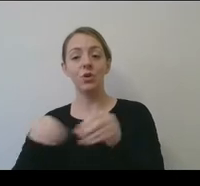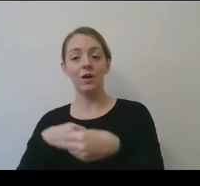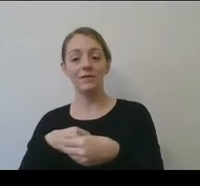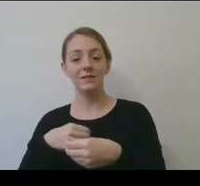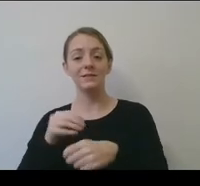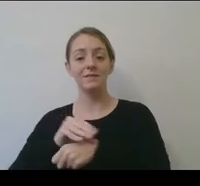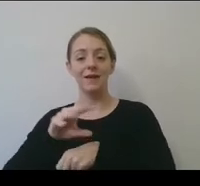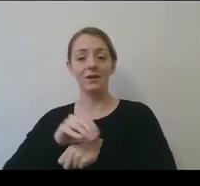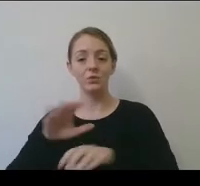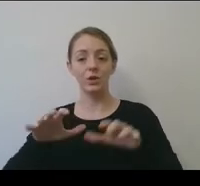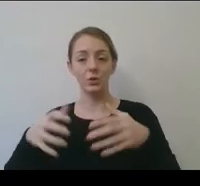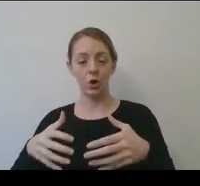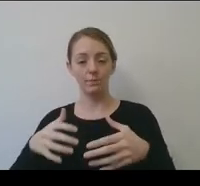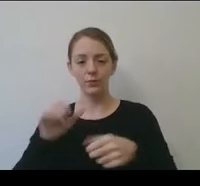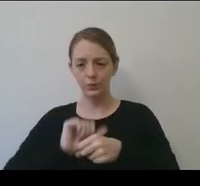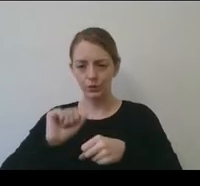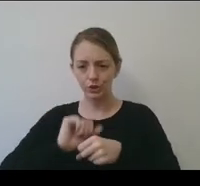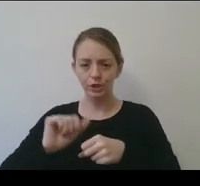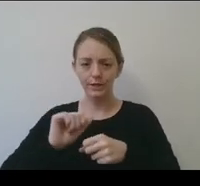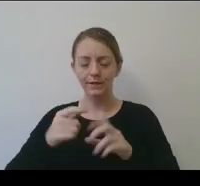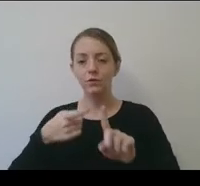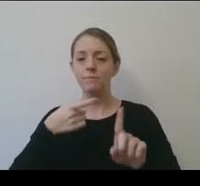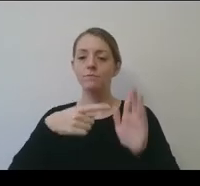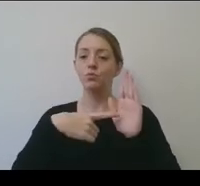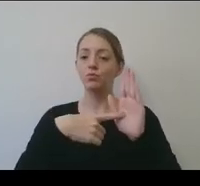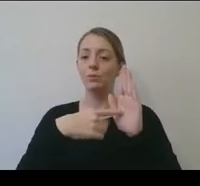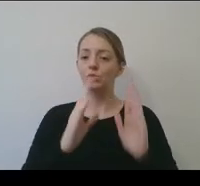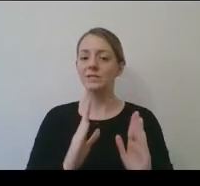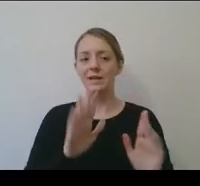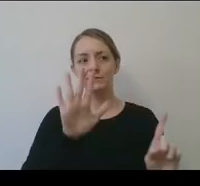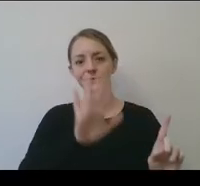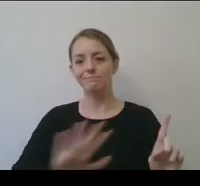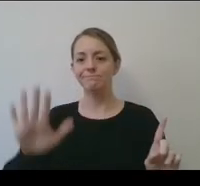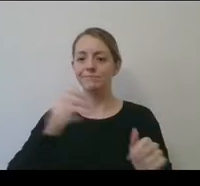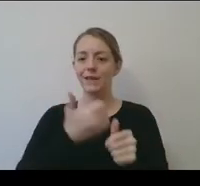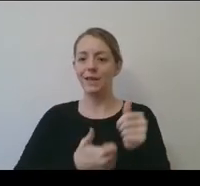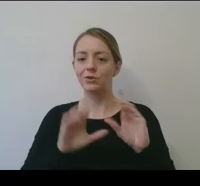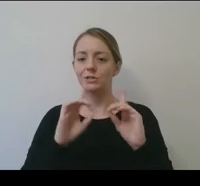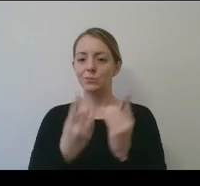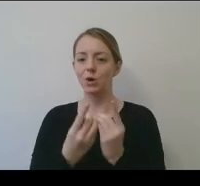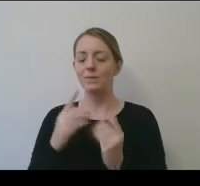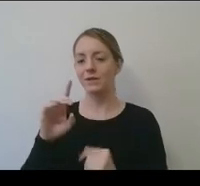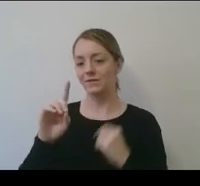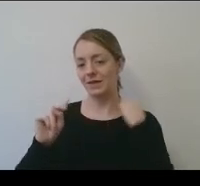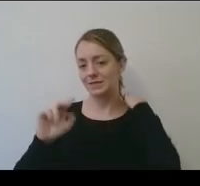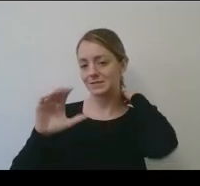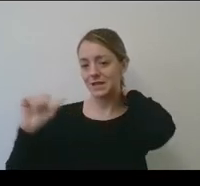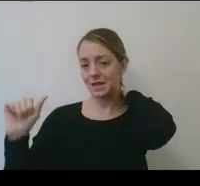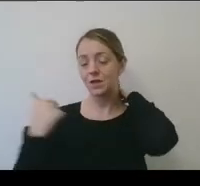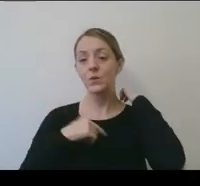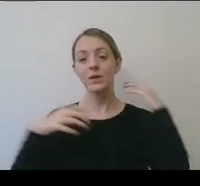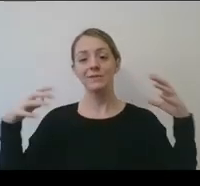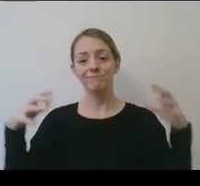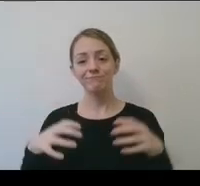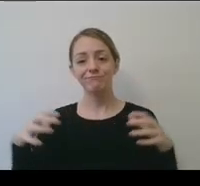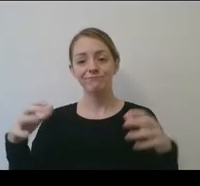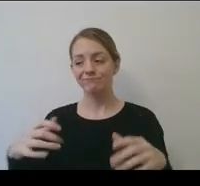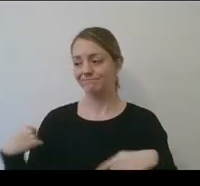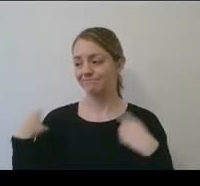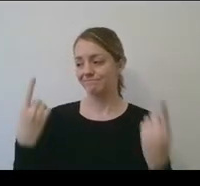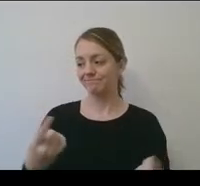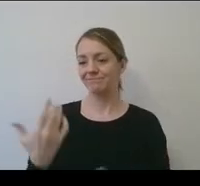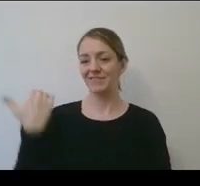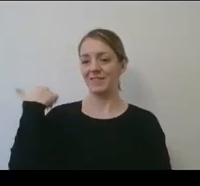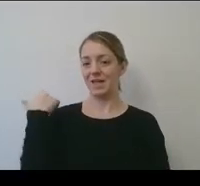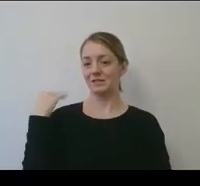at 50 planning with representatives from every department at the NCAA. We've been meeting since last February, and this really has been a